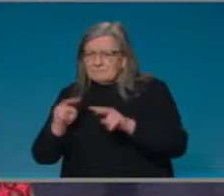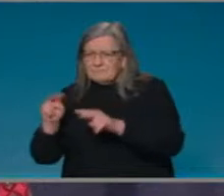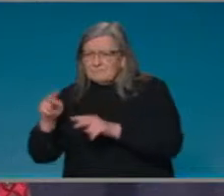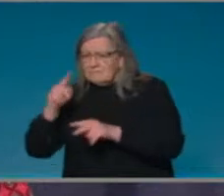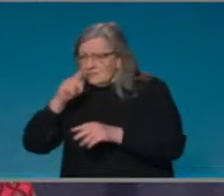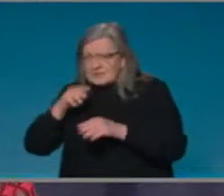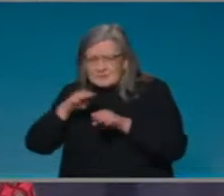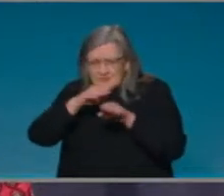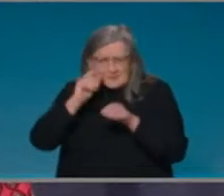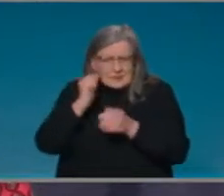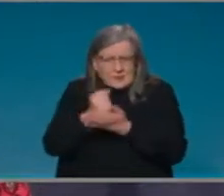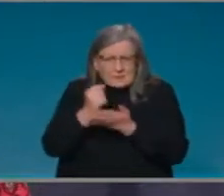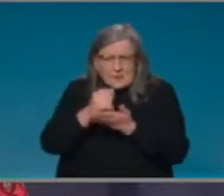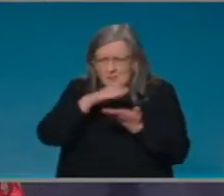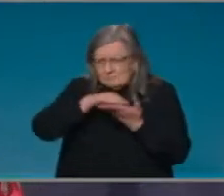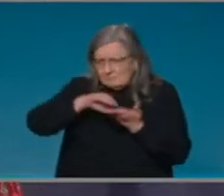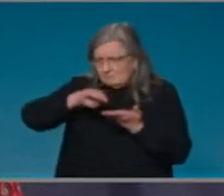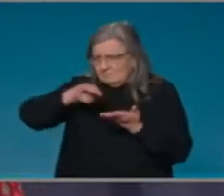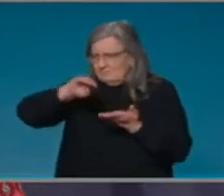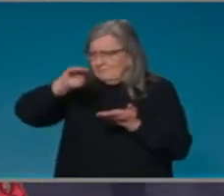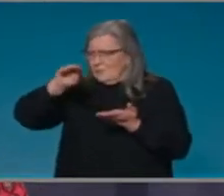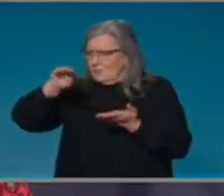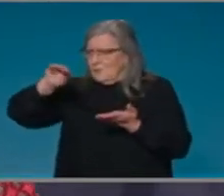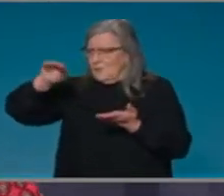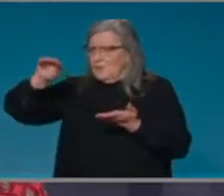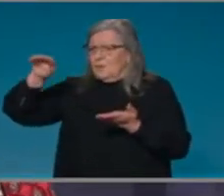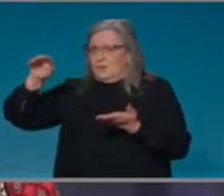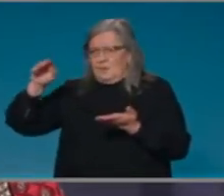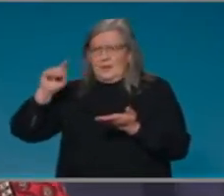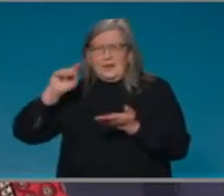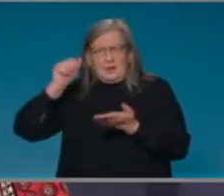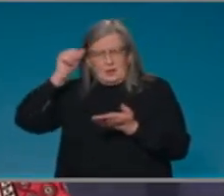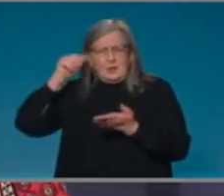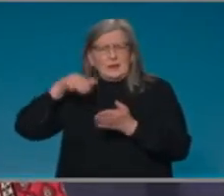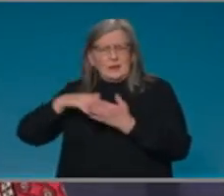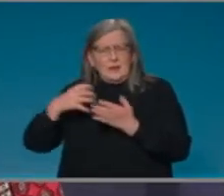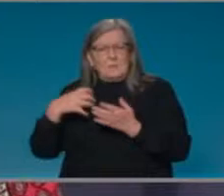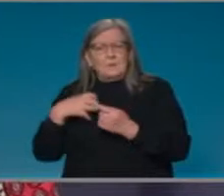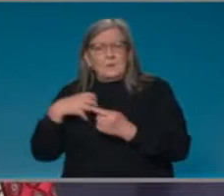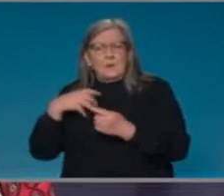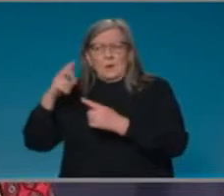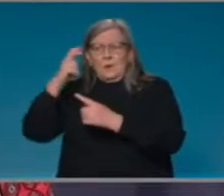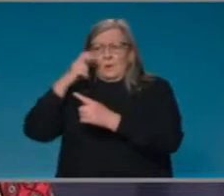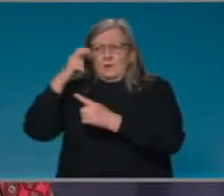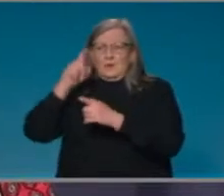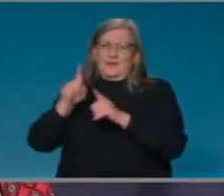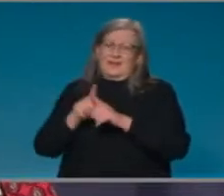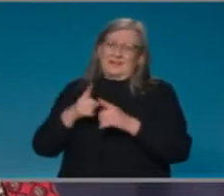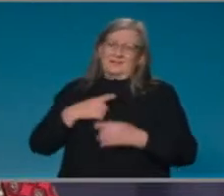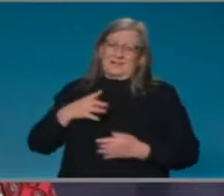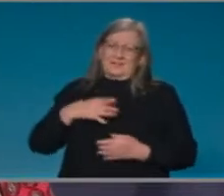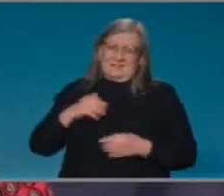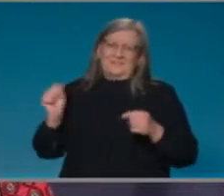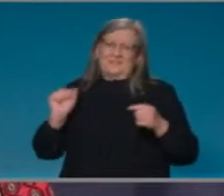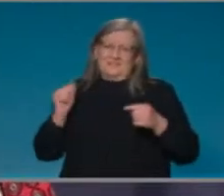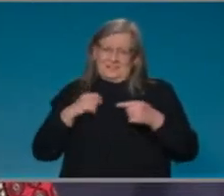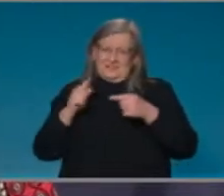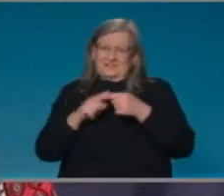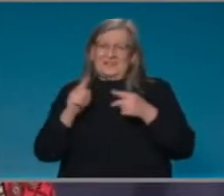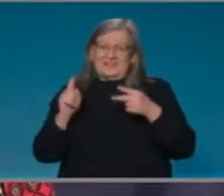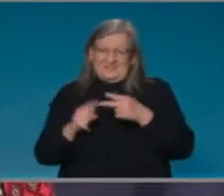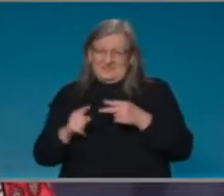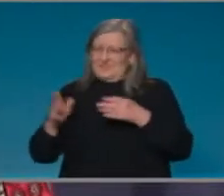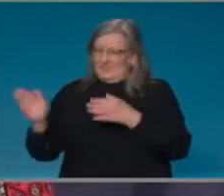we know that a large proportion of our older generations like myself now have had two doses. We're actually seeing the cases